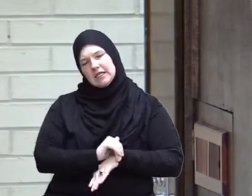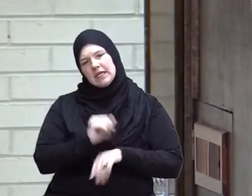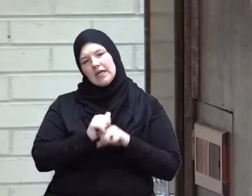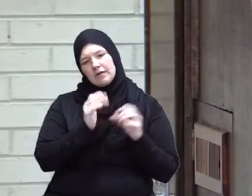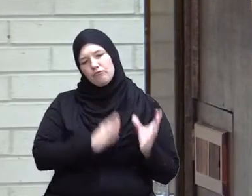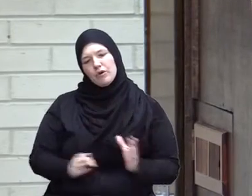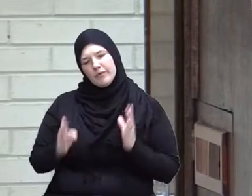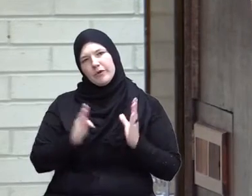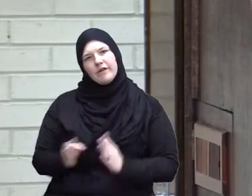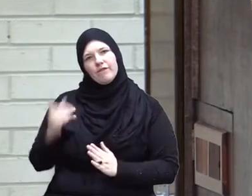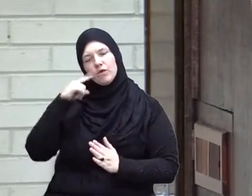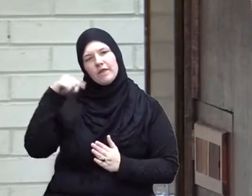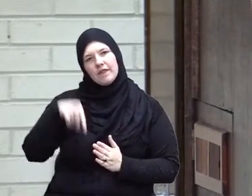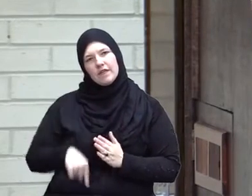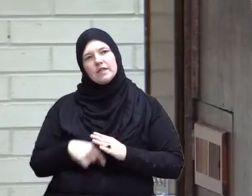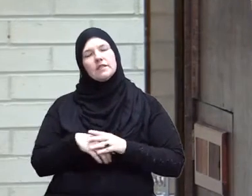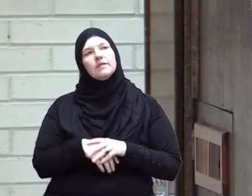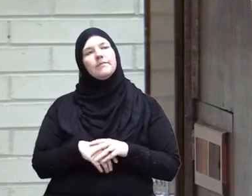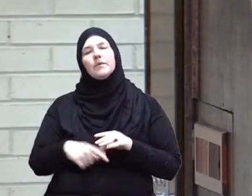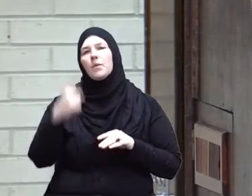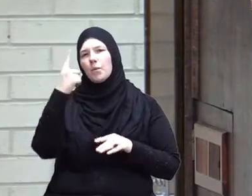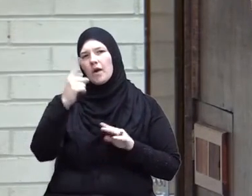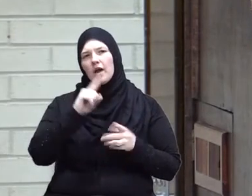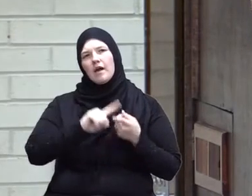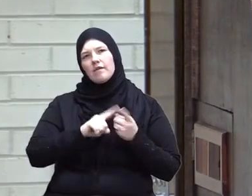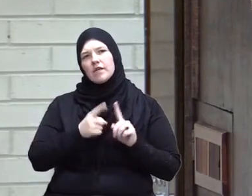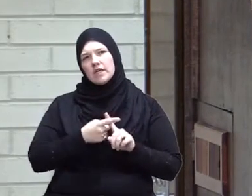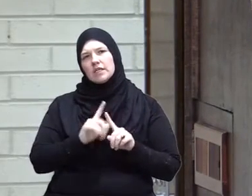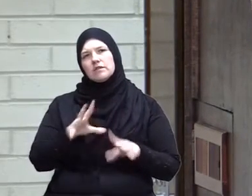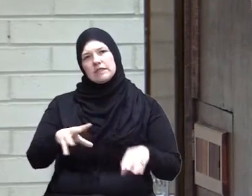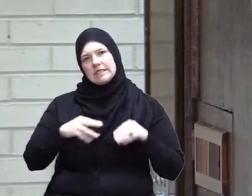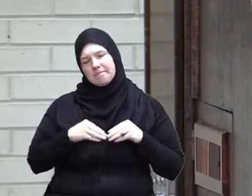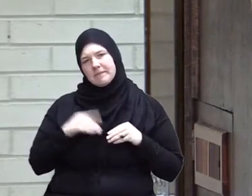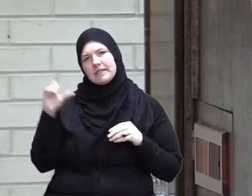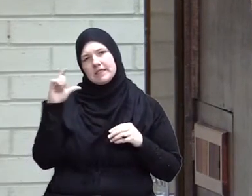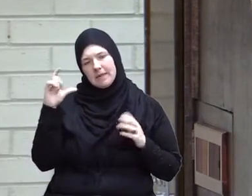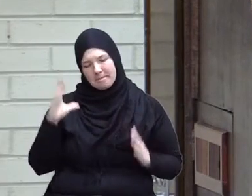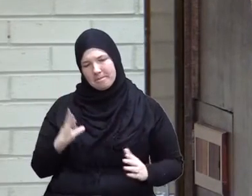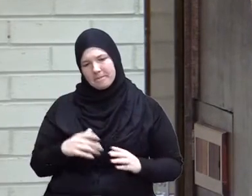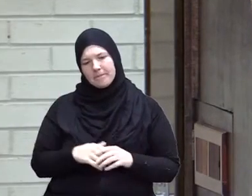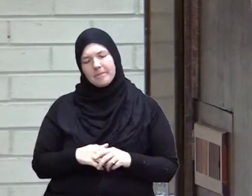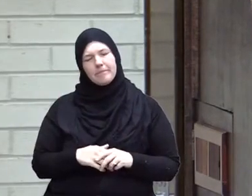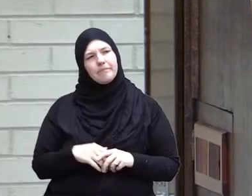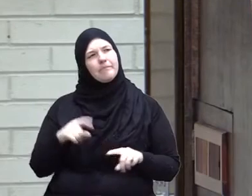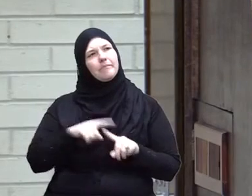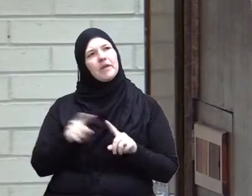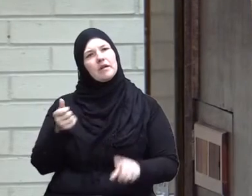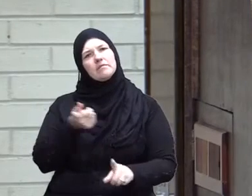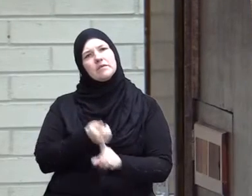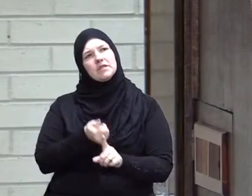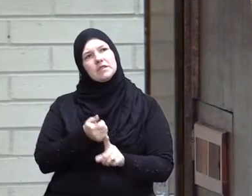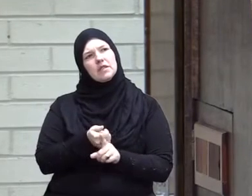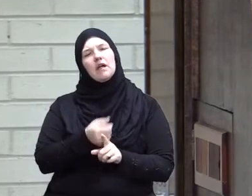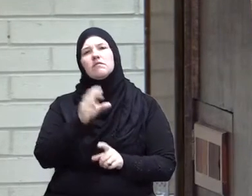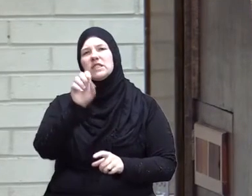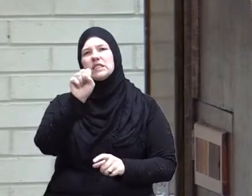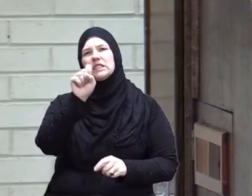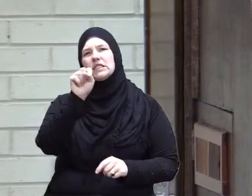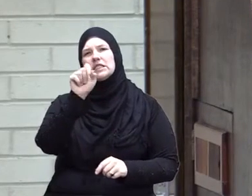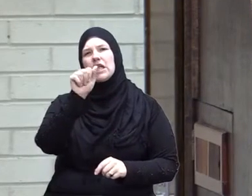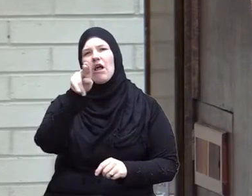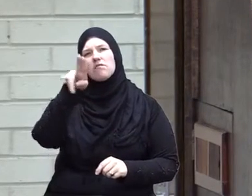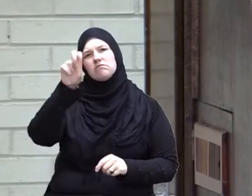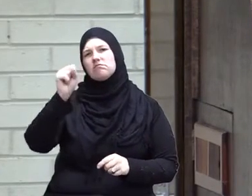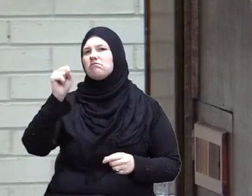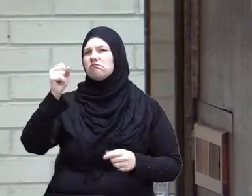for this and there was a companion who accepted Islam but he was a man of status in his